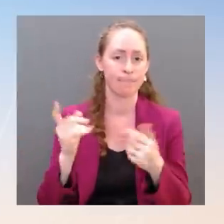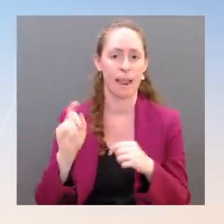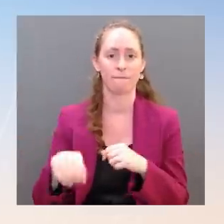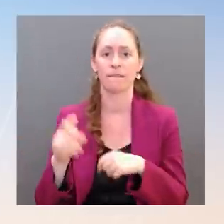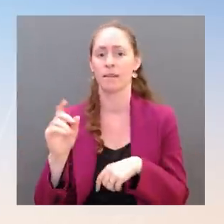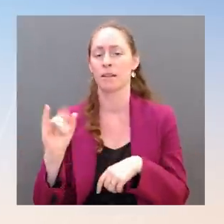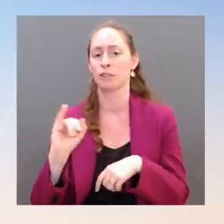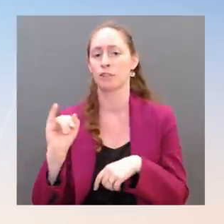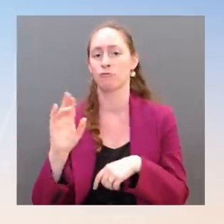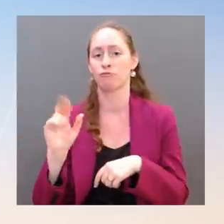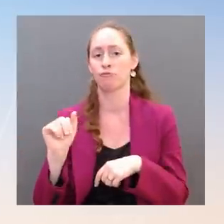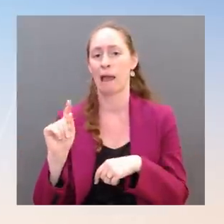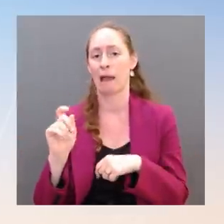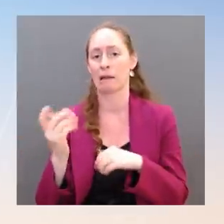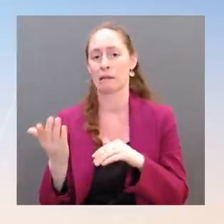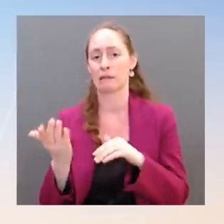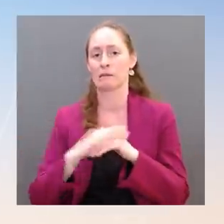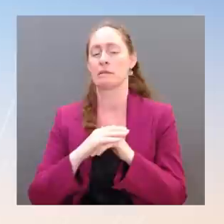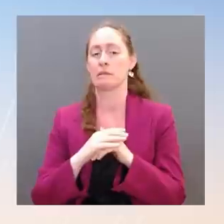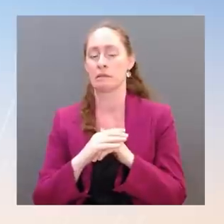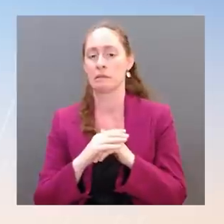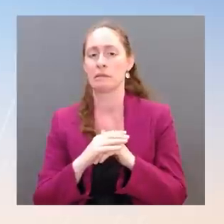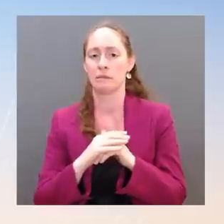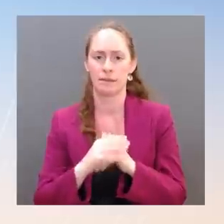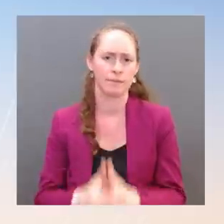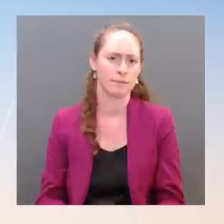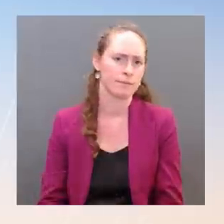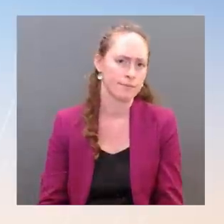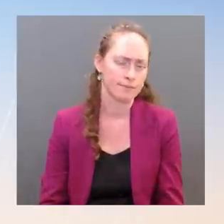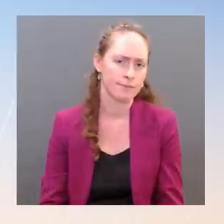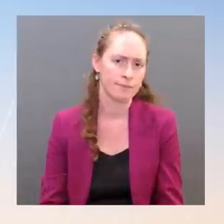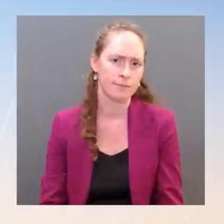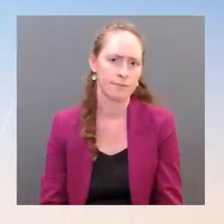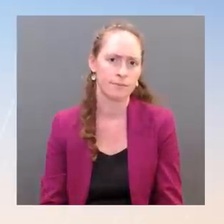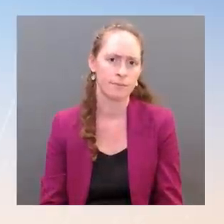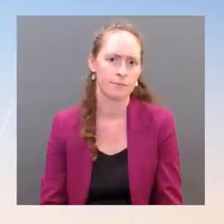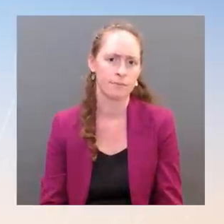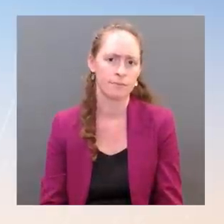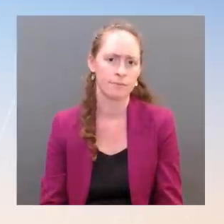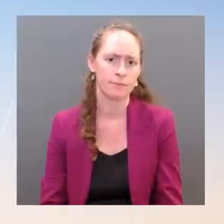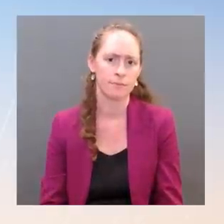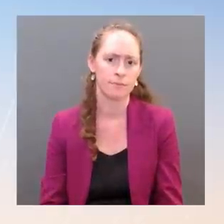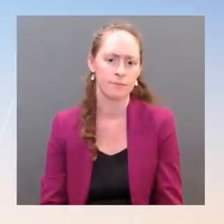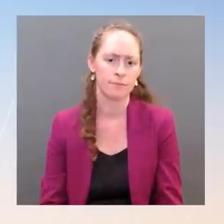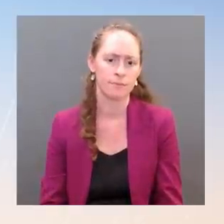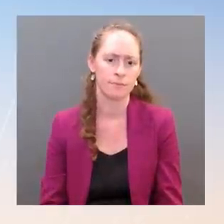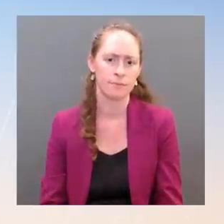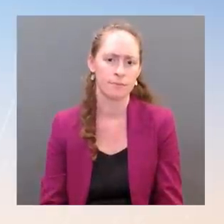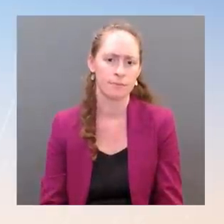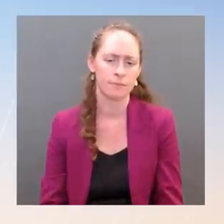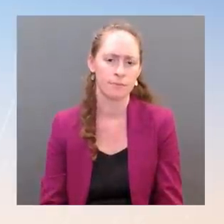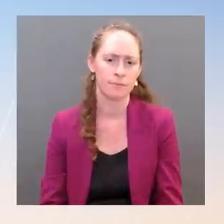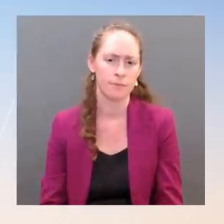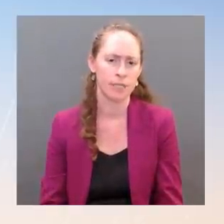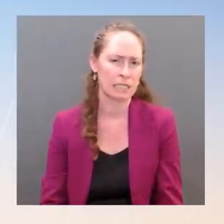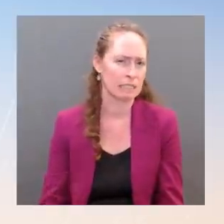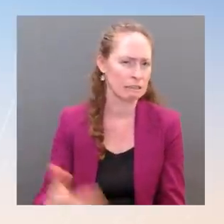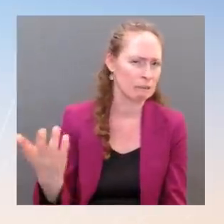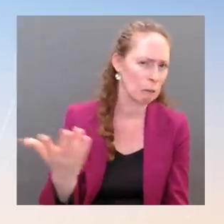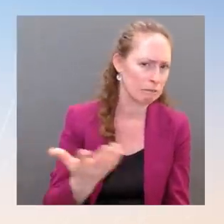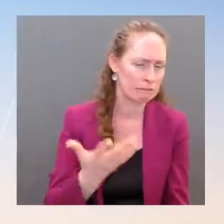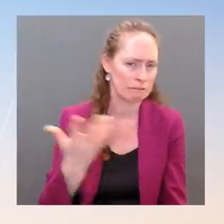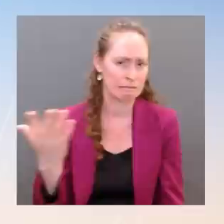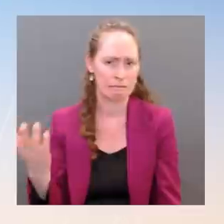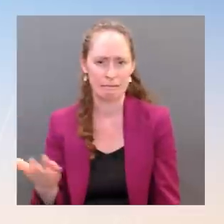market do poorly at hikes rates. So, you know, do you still, I guess, stand behind